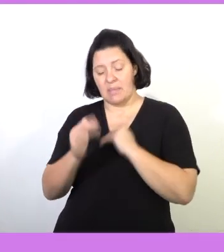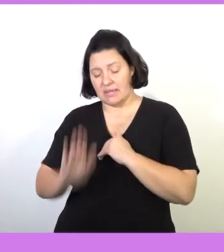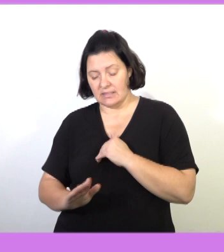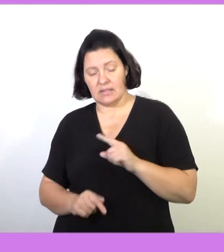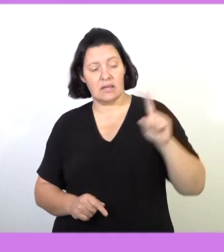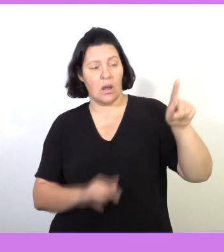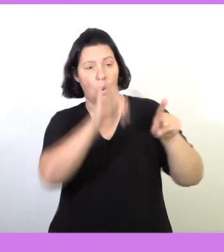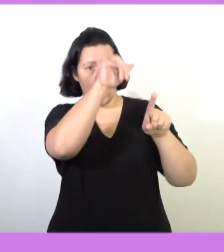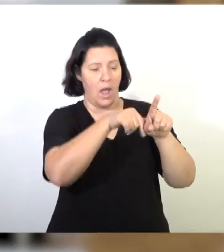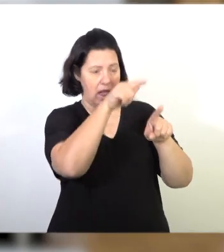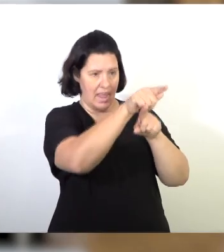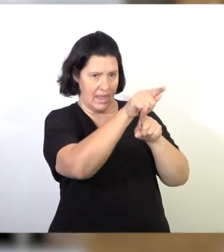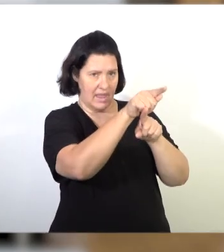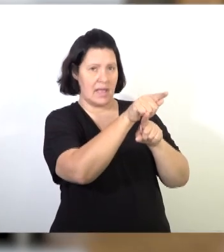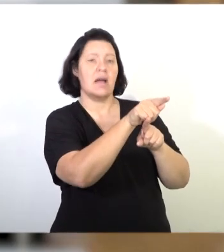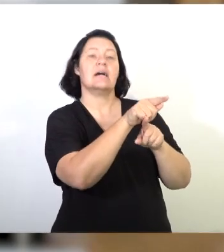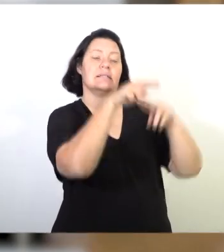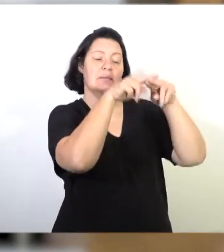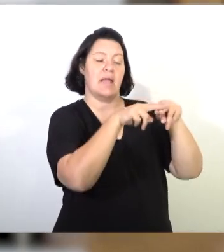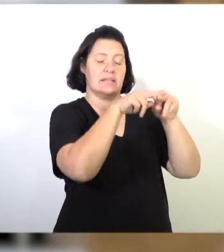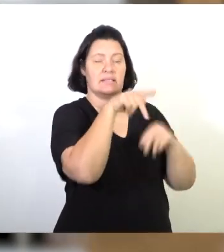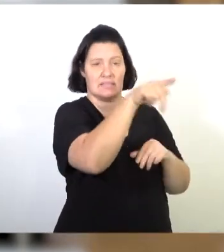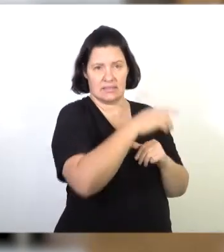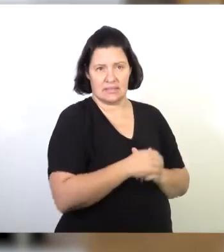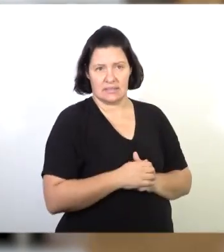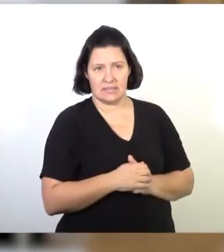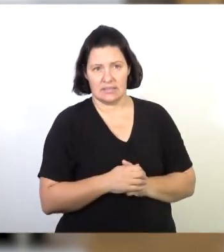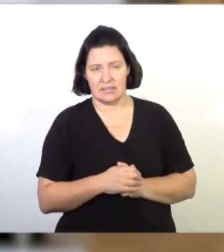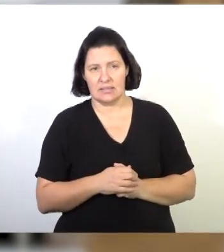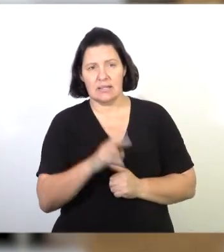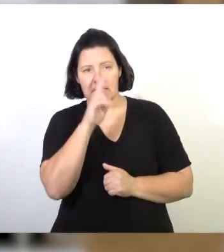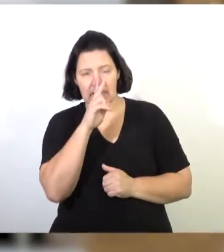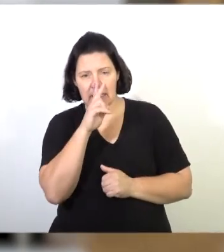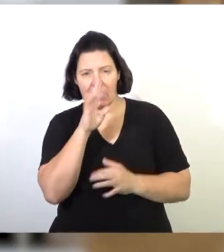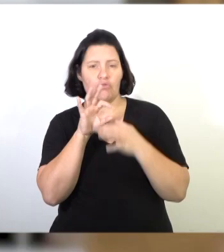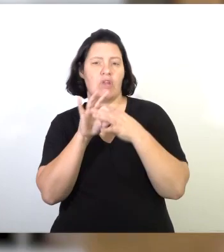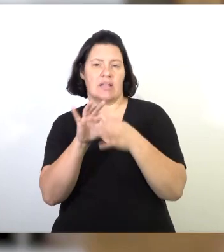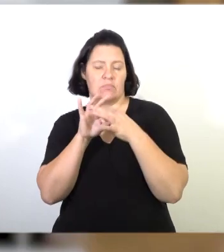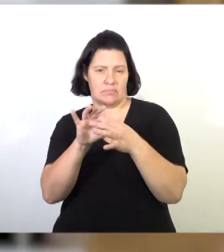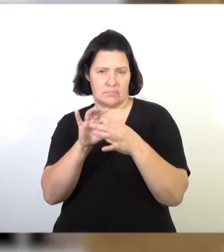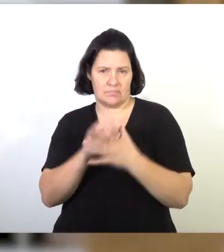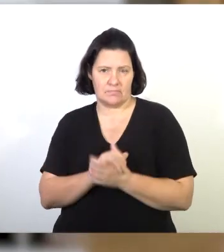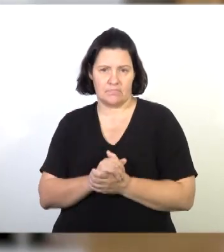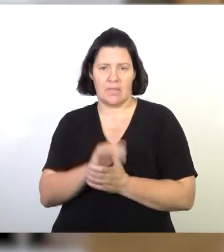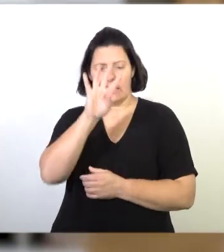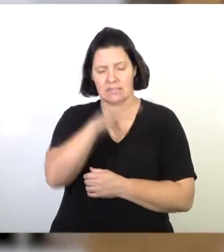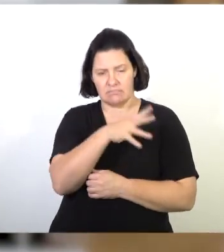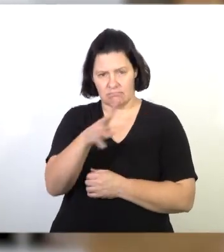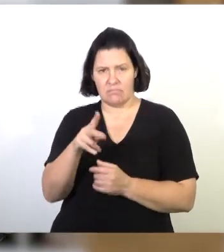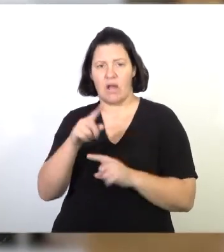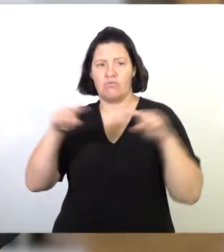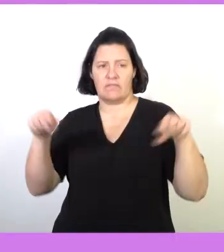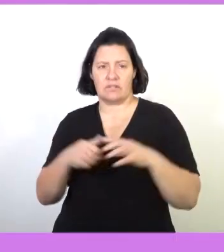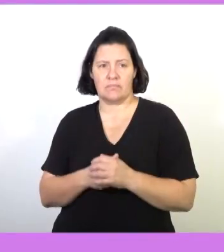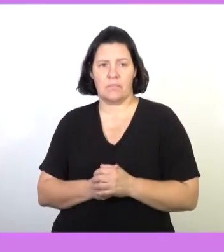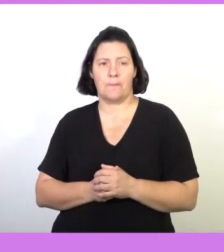-axis, which represents the dependent variable. Now let's see the relationship between the table and the graph.